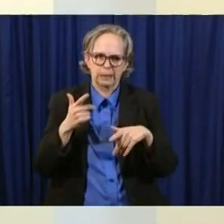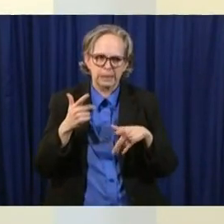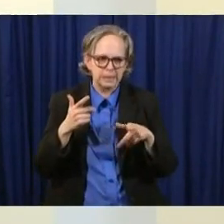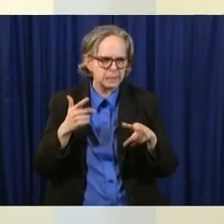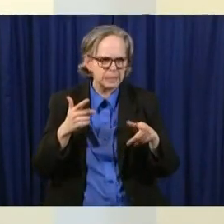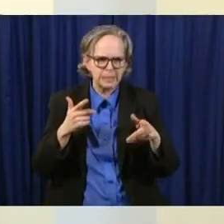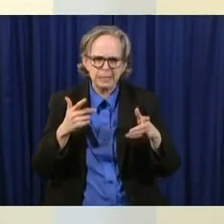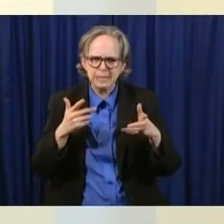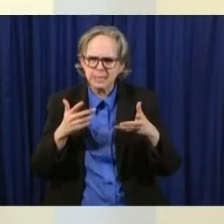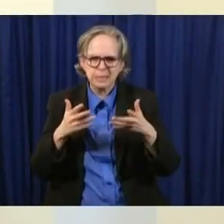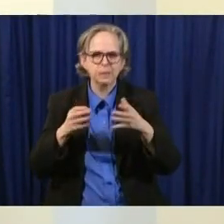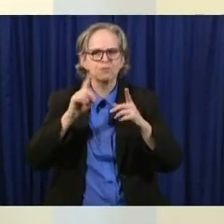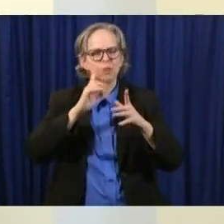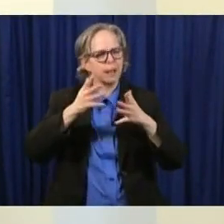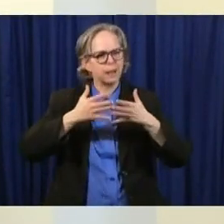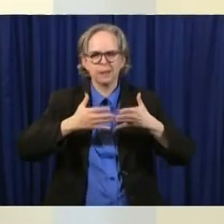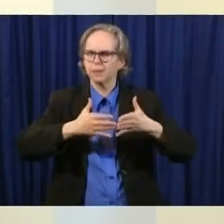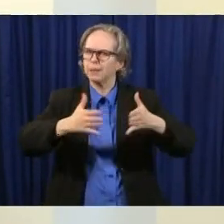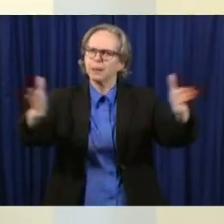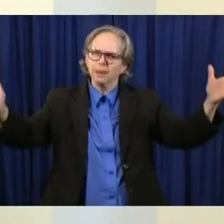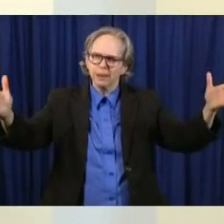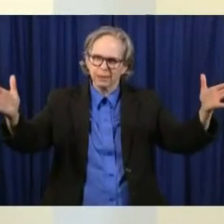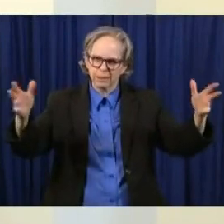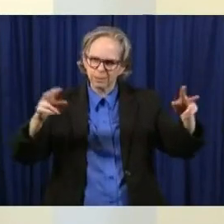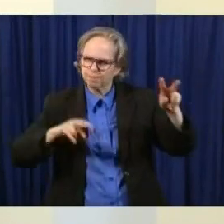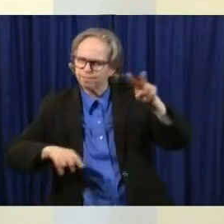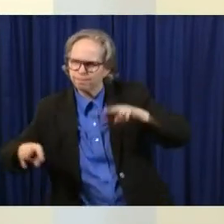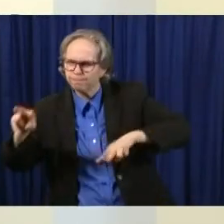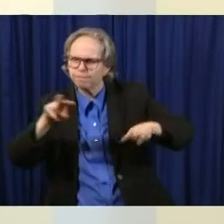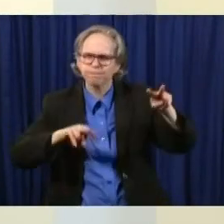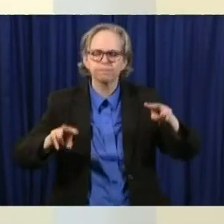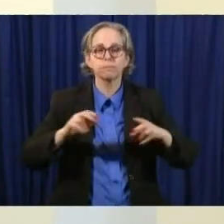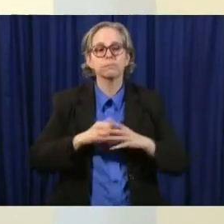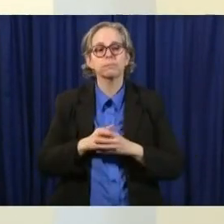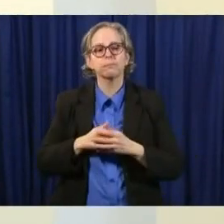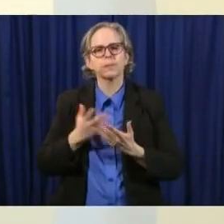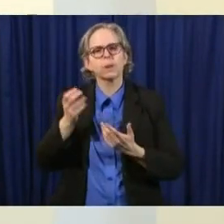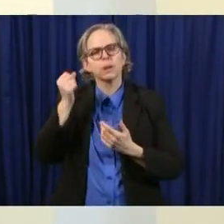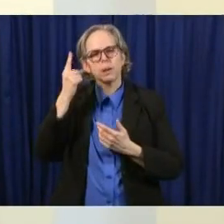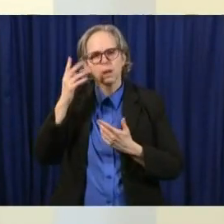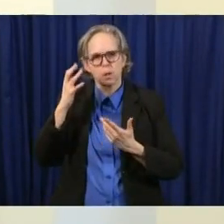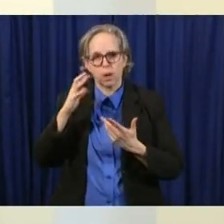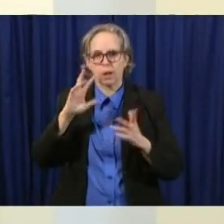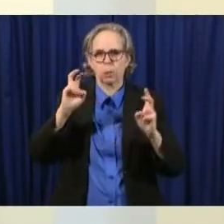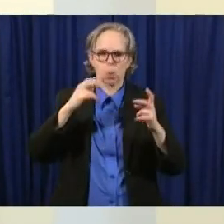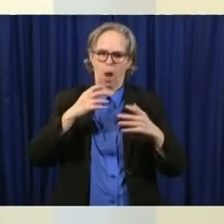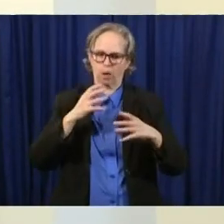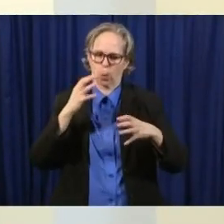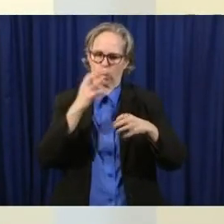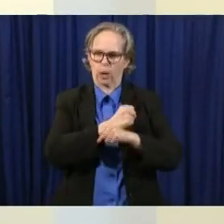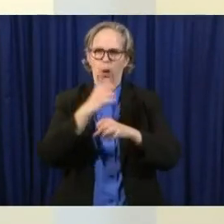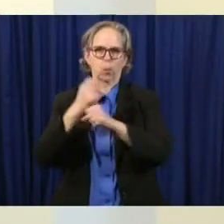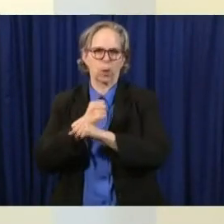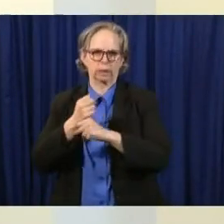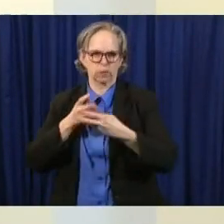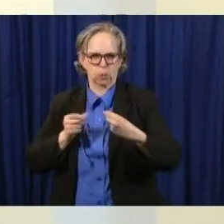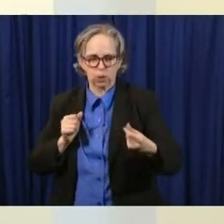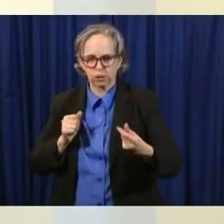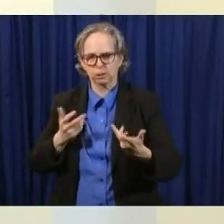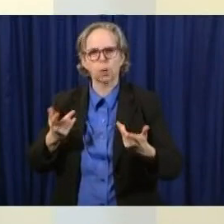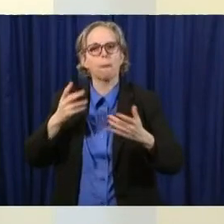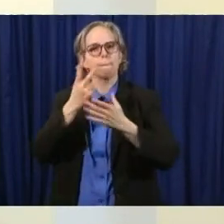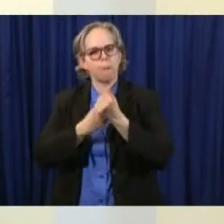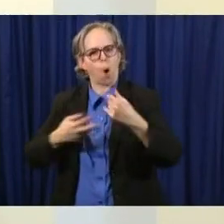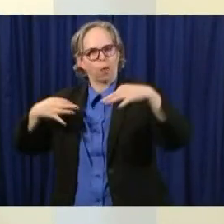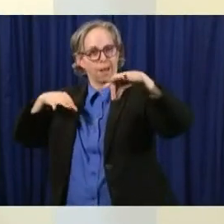to find the win-win solutions and i think we should really hold ourselves to that and aim higher we've been aggressive on the way in